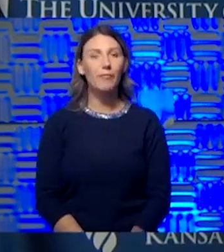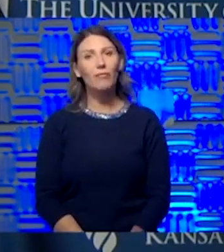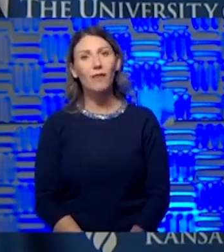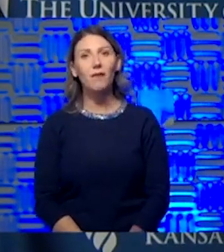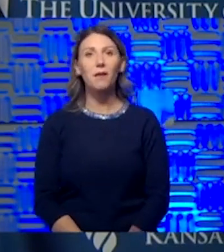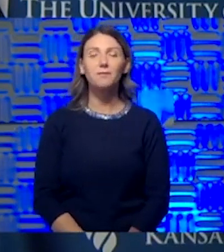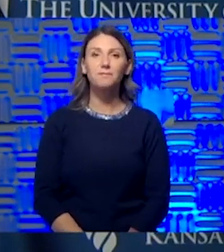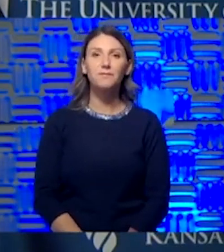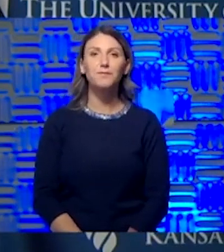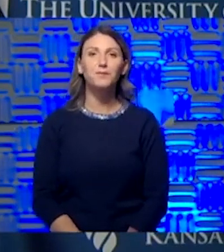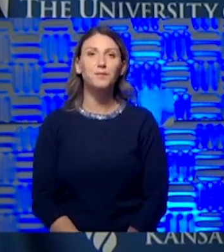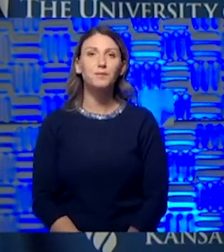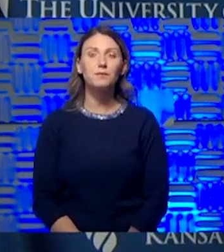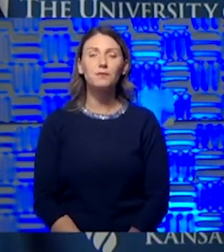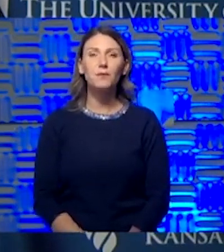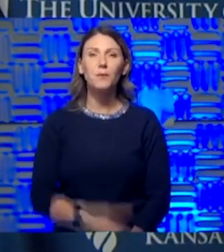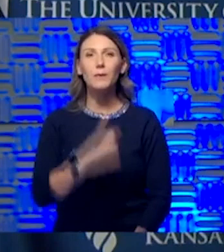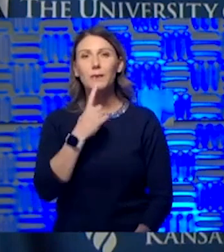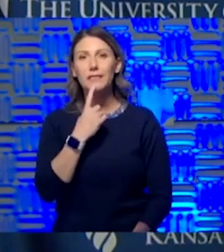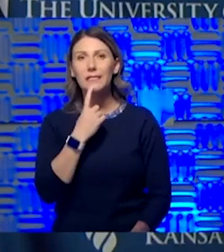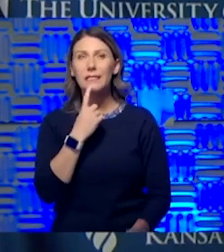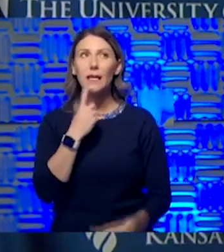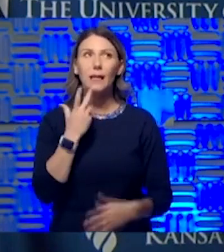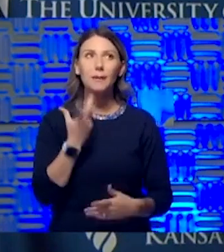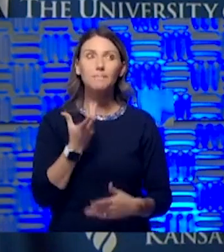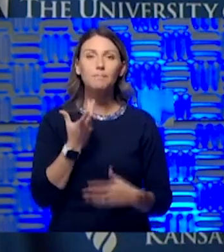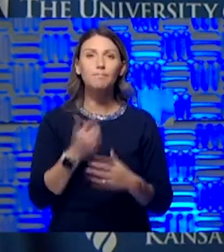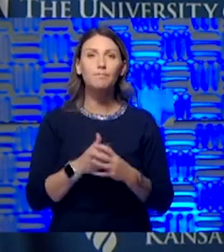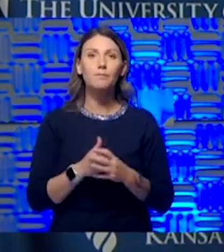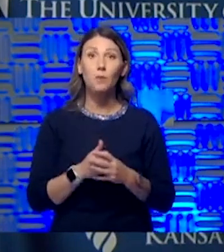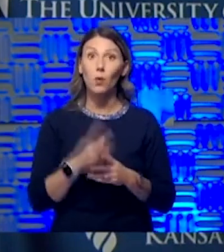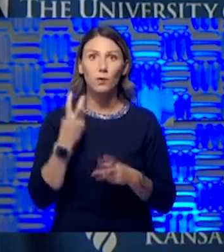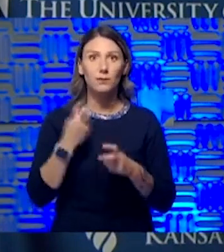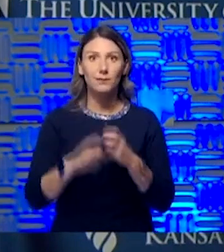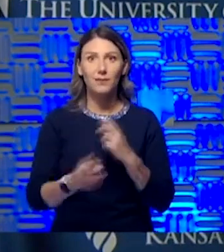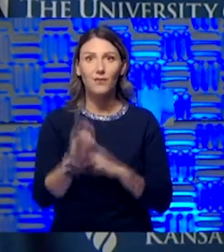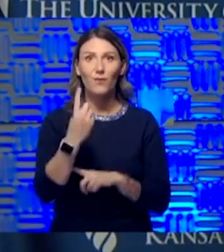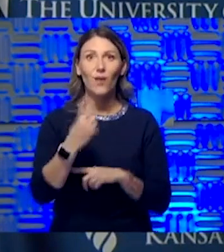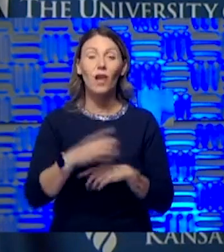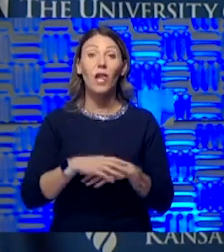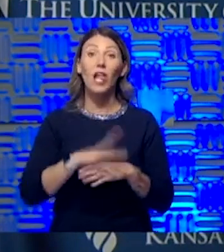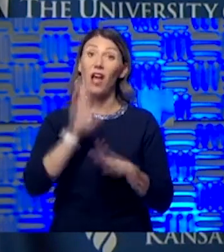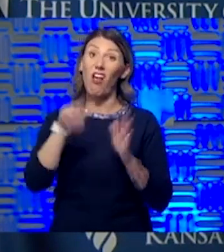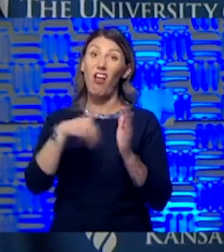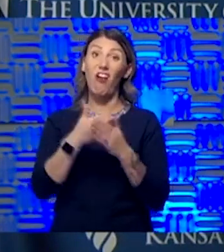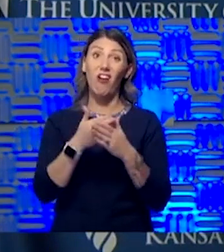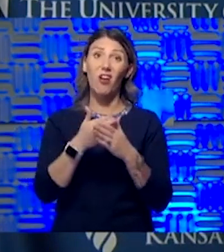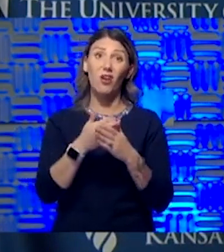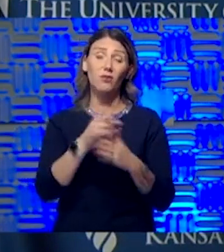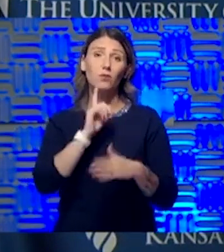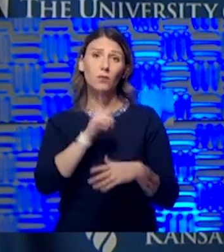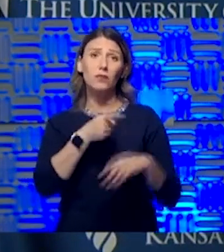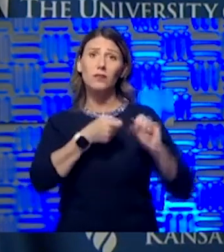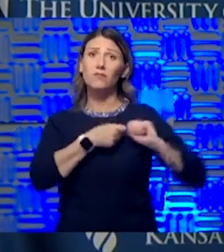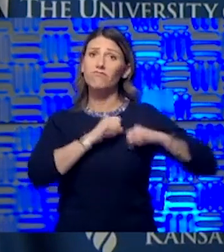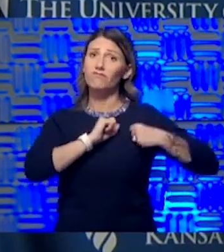I probably would say that's a tough one. I think all of them potentially could be heartbreaking.